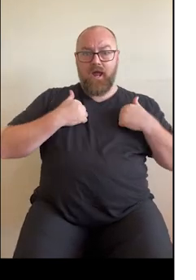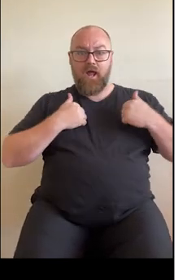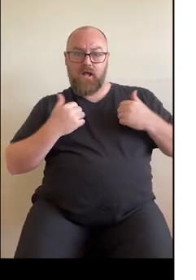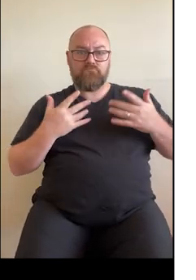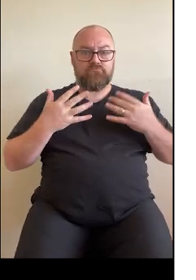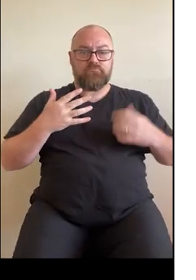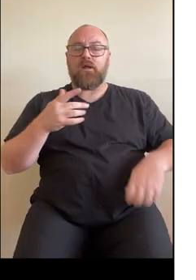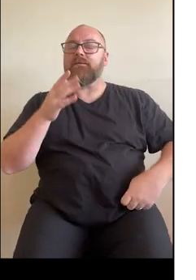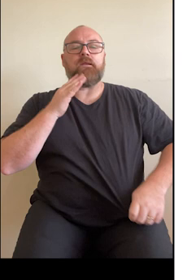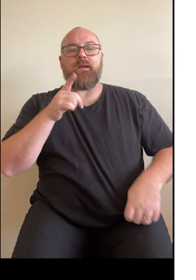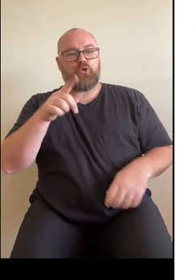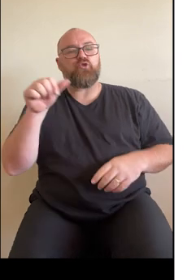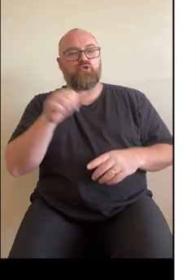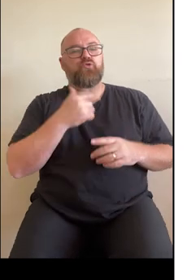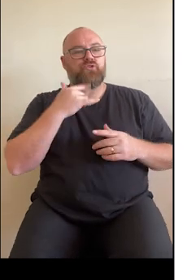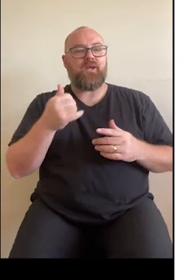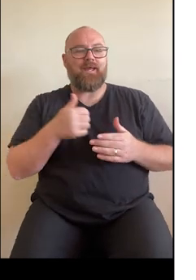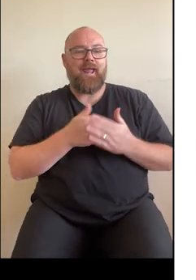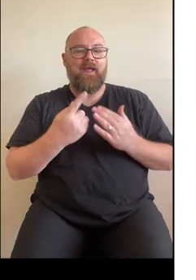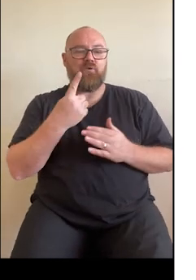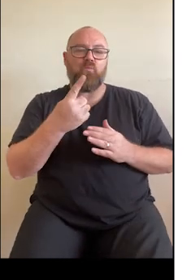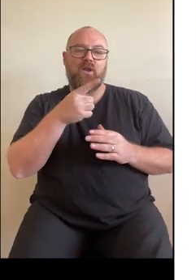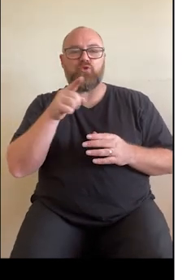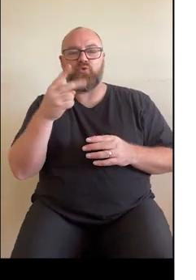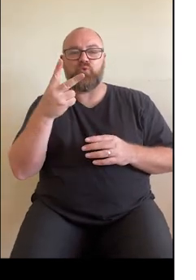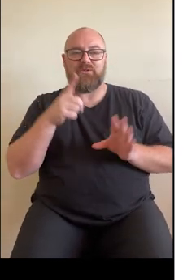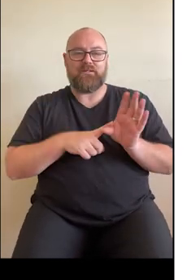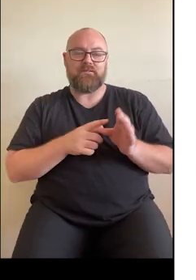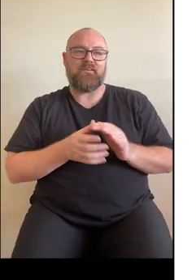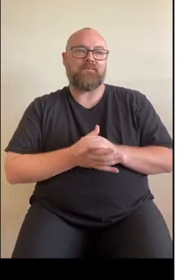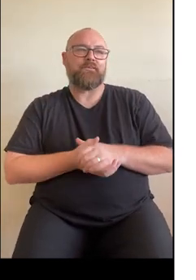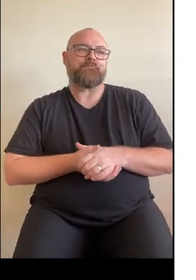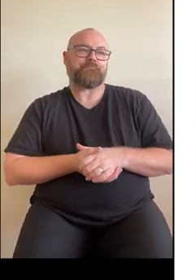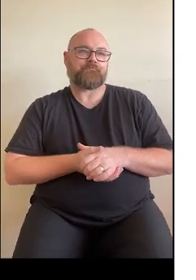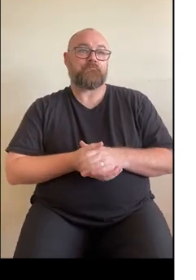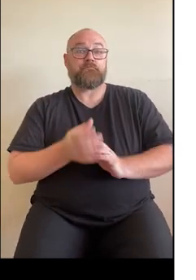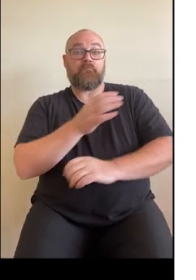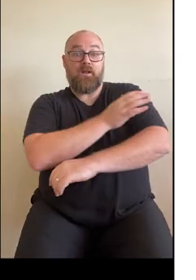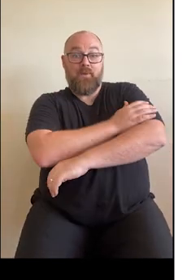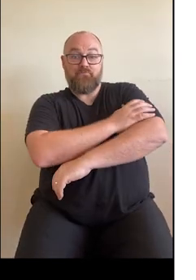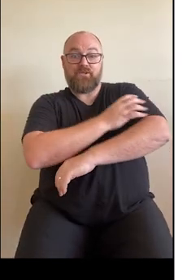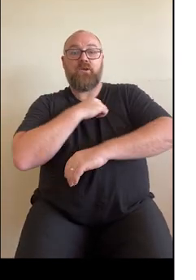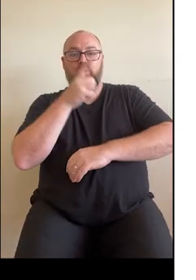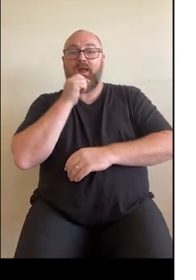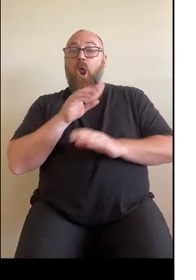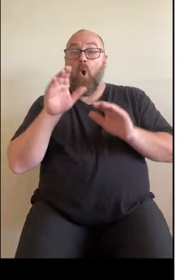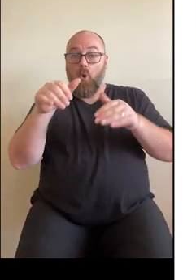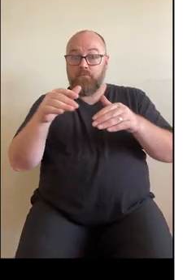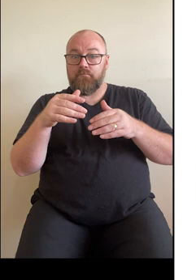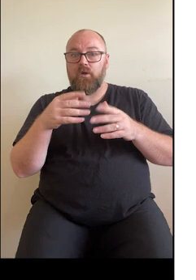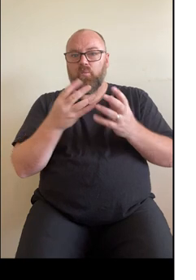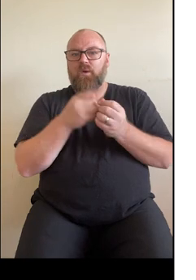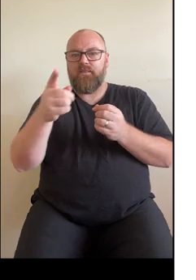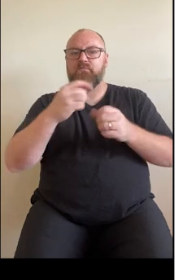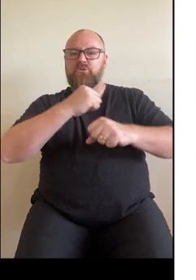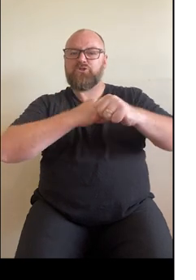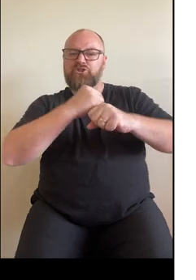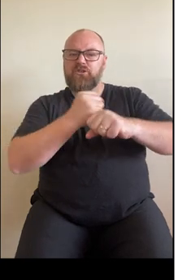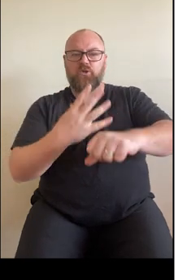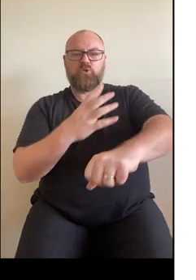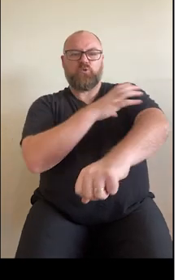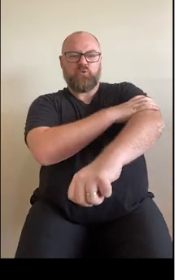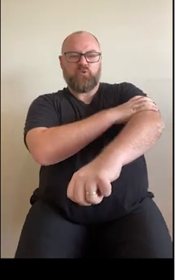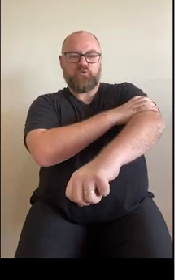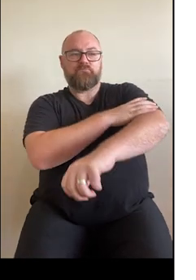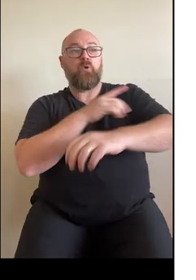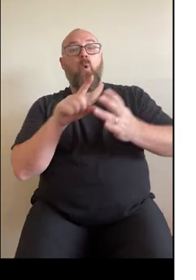have their blood pressure measured at least once every two years. Blood pressure can be measured at home using a validated machine, at